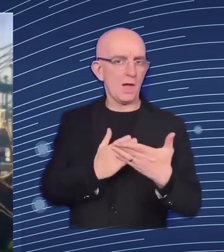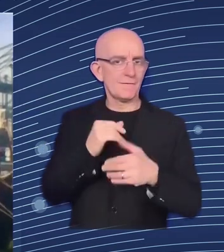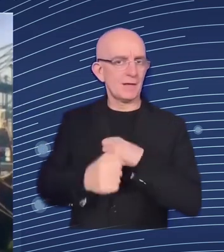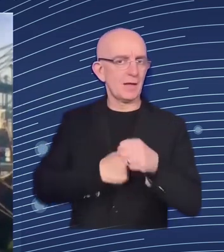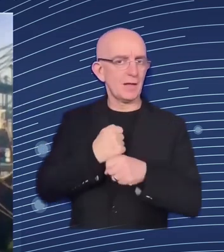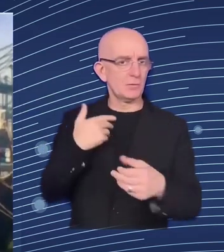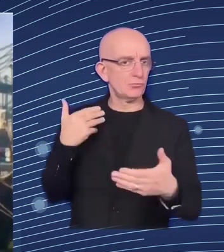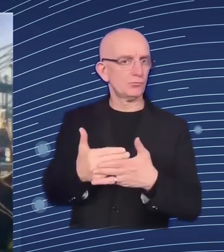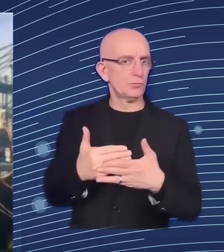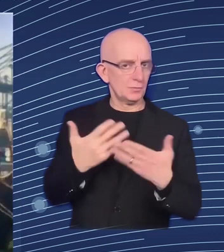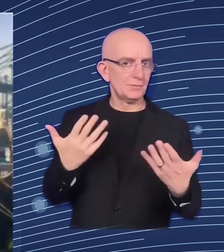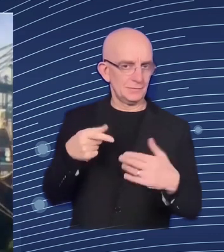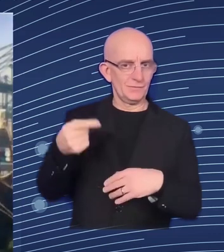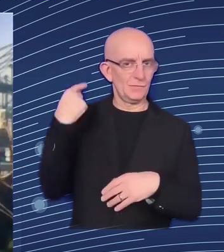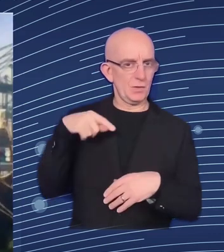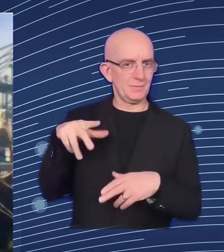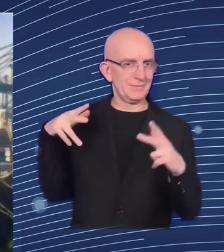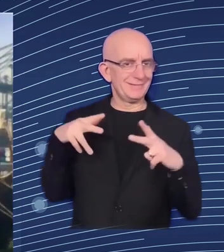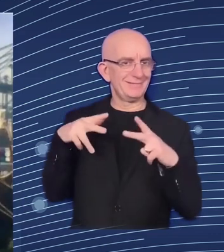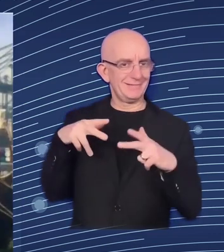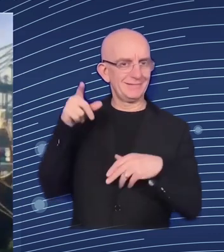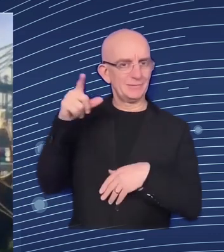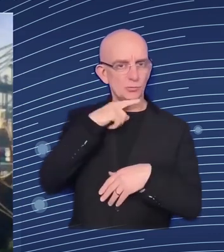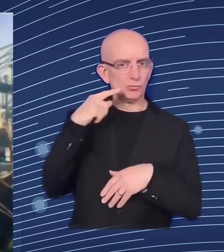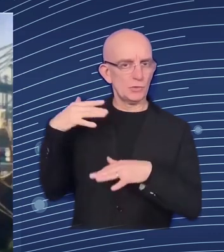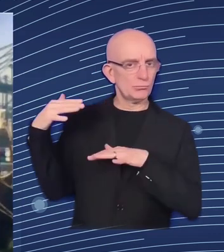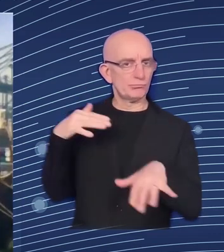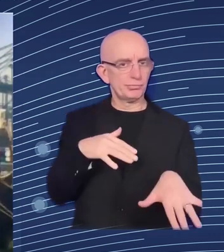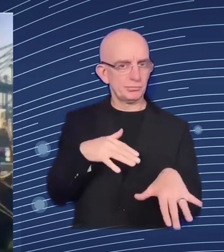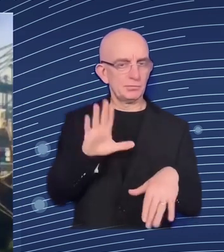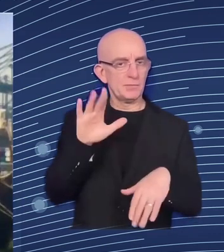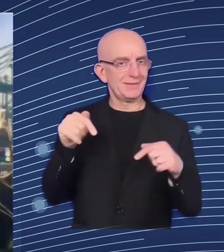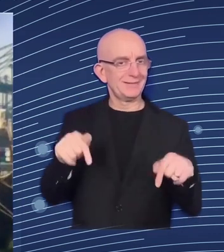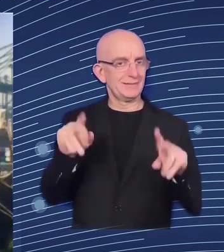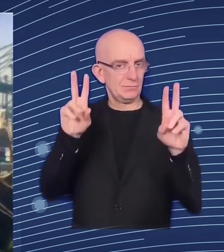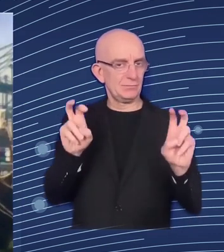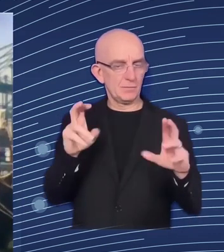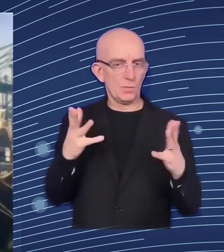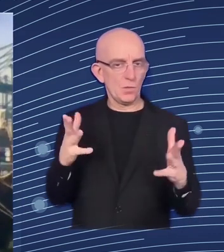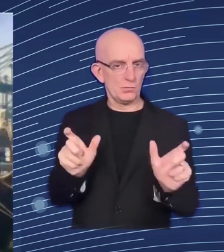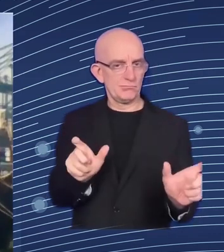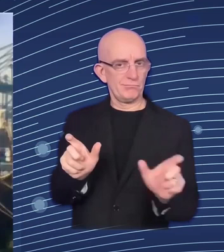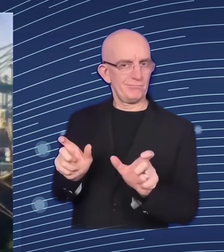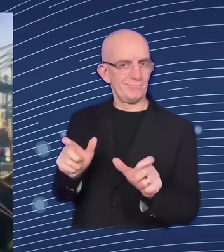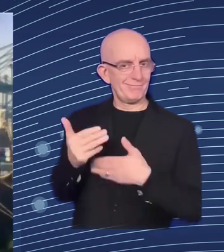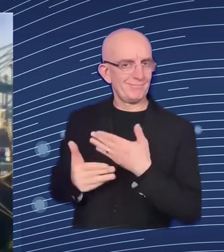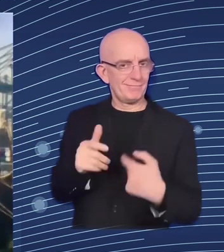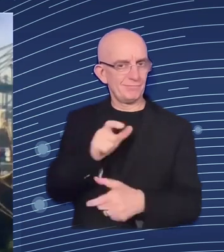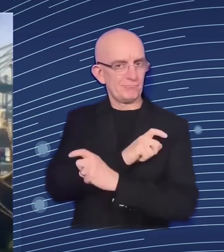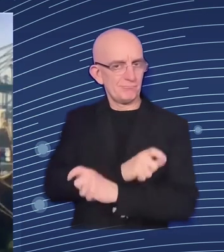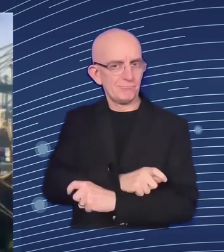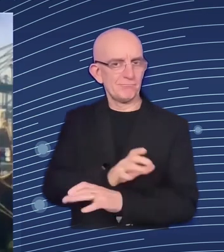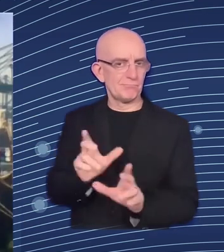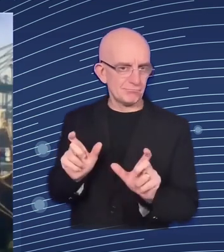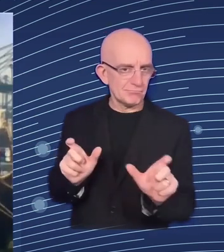employing starlings and putting generators and learning how to fit your workflows with the constant sirens and so on so i think the businesses